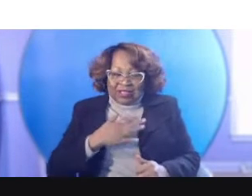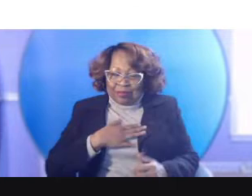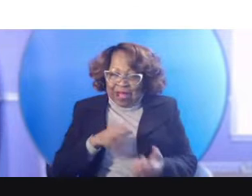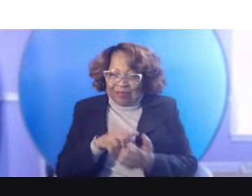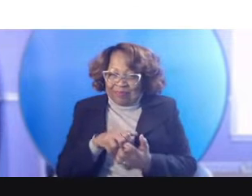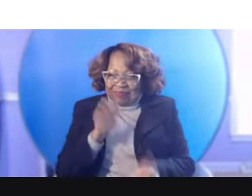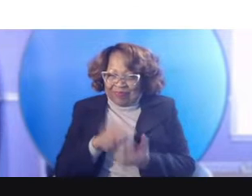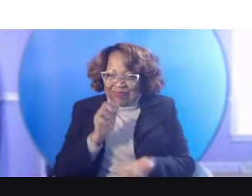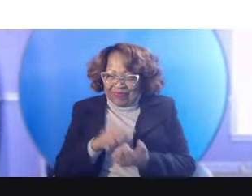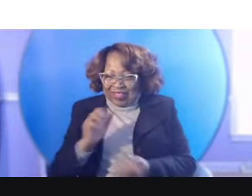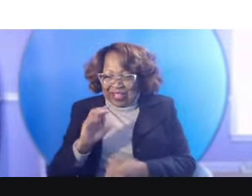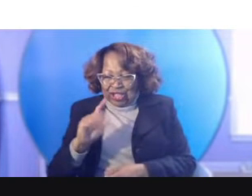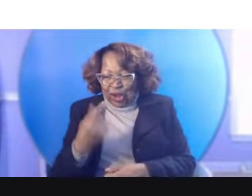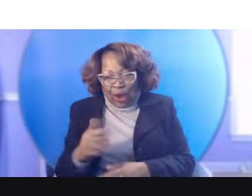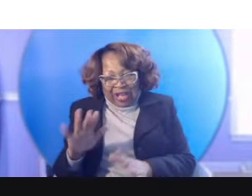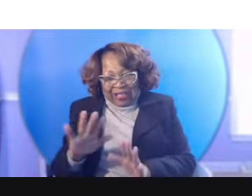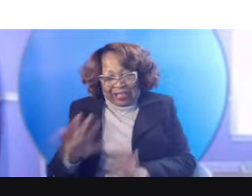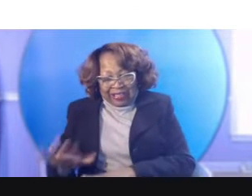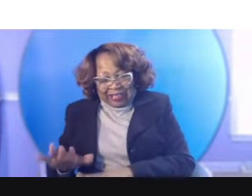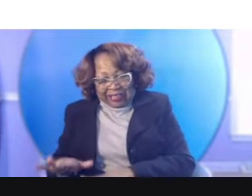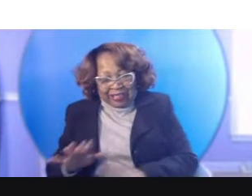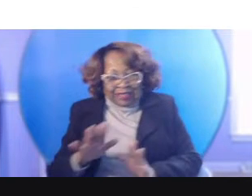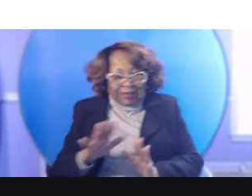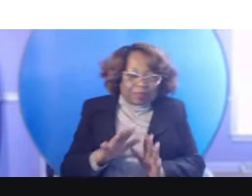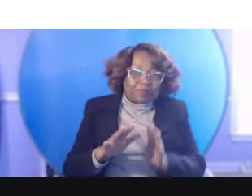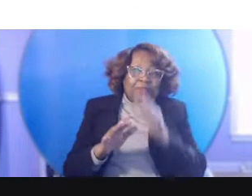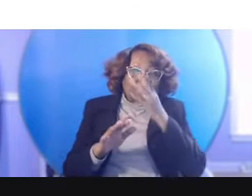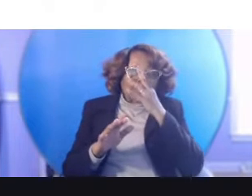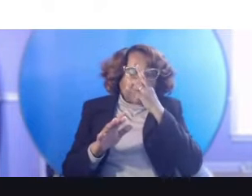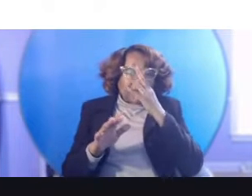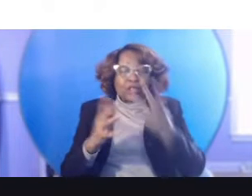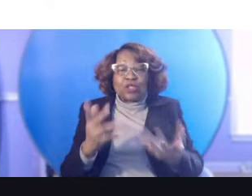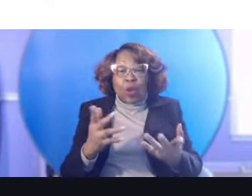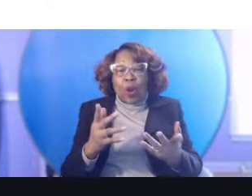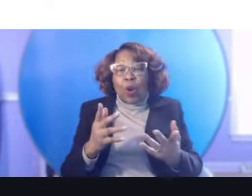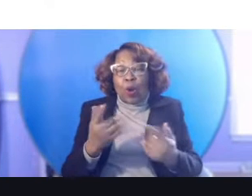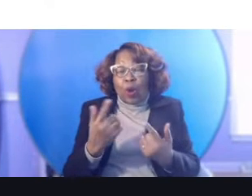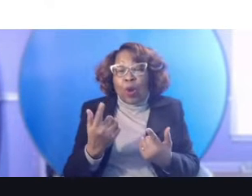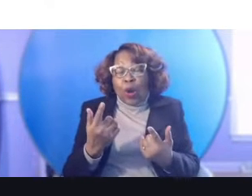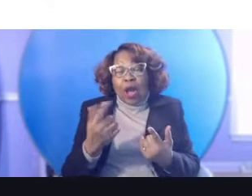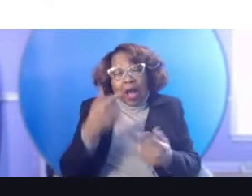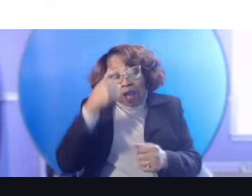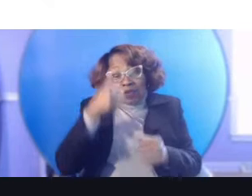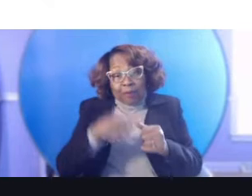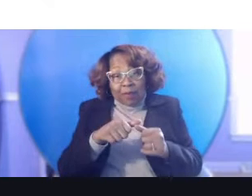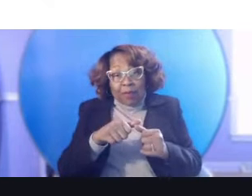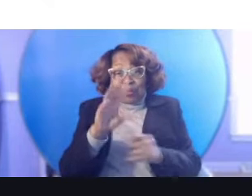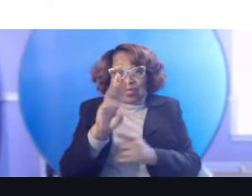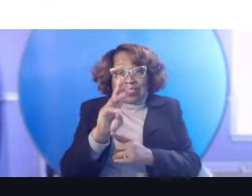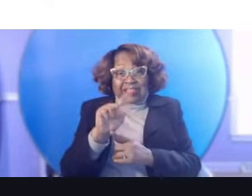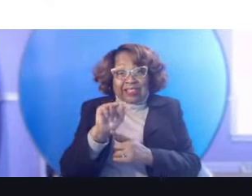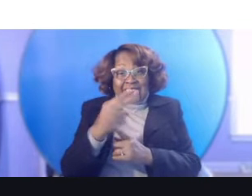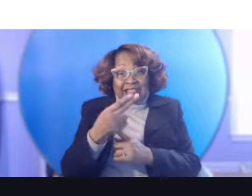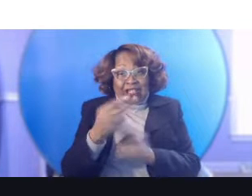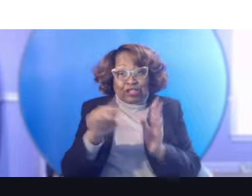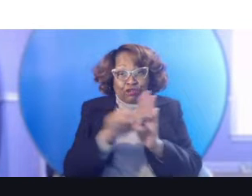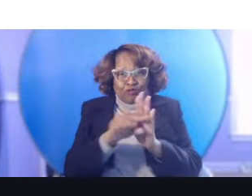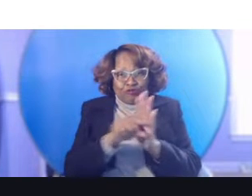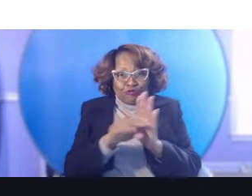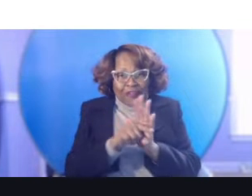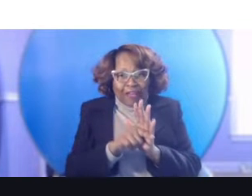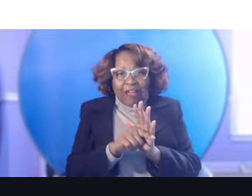adulthood. And I wasn't scared. I'm like, I was in sixth grade when we, and they attacked me, uh, during class.